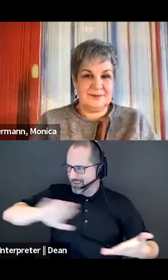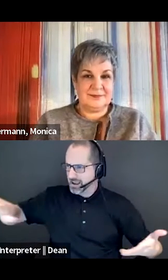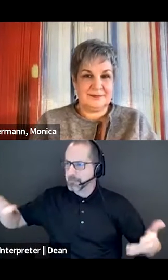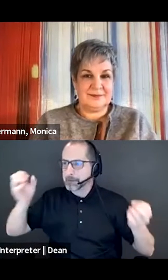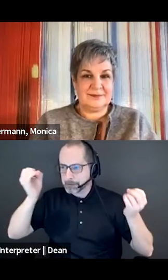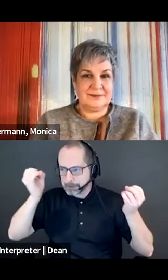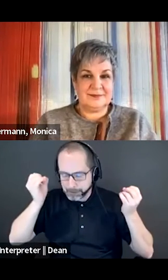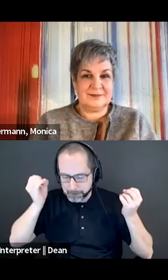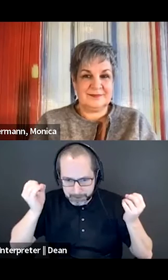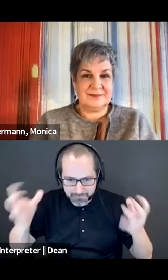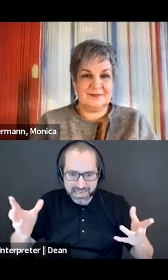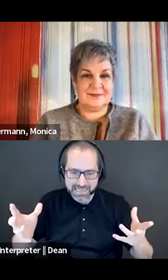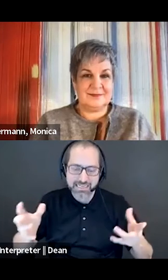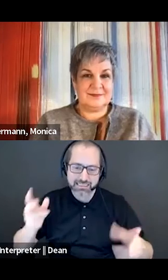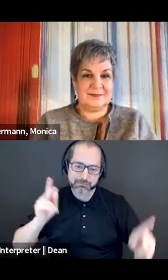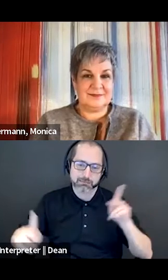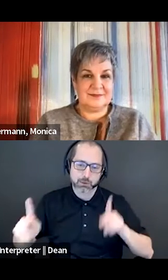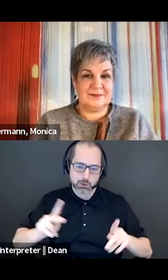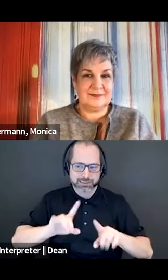the whole population.